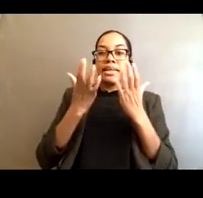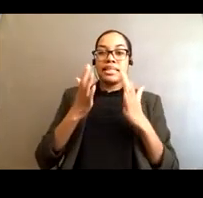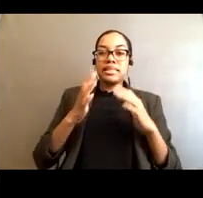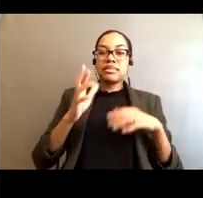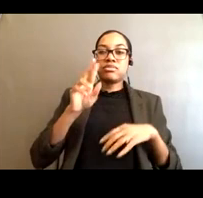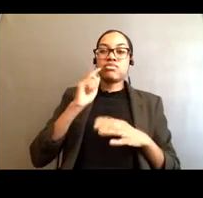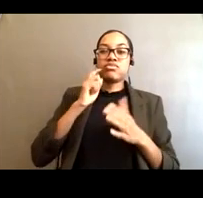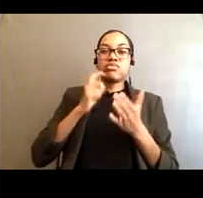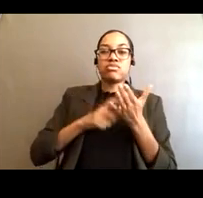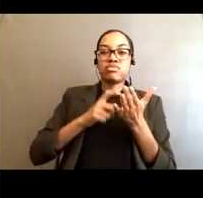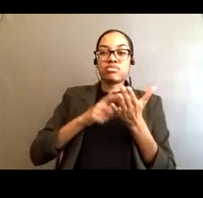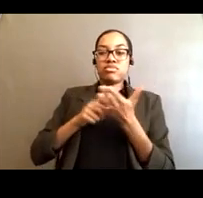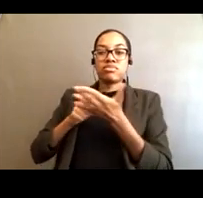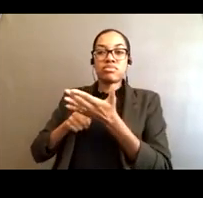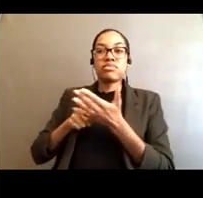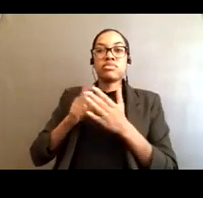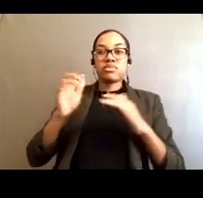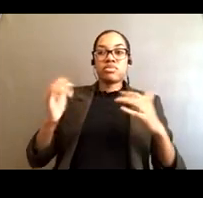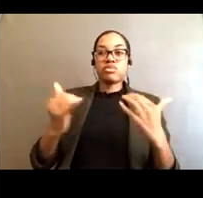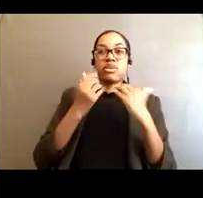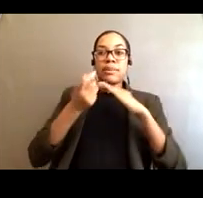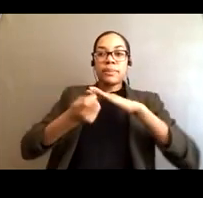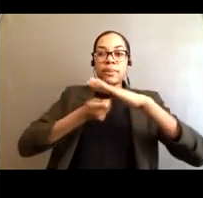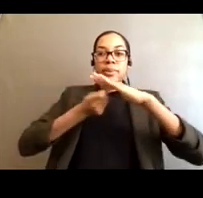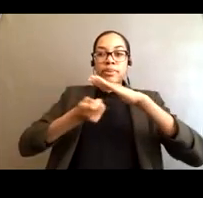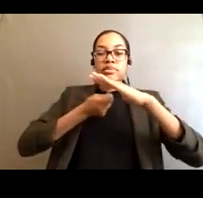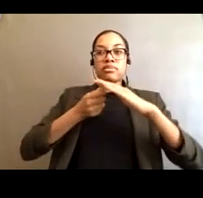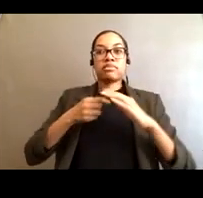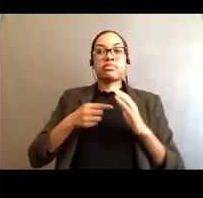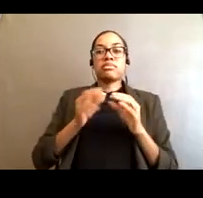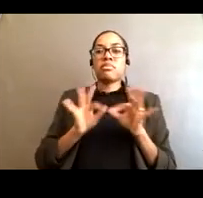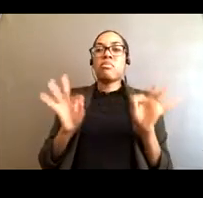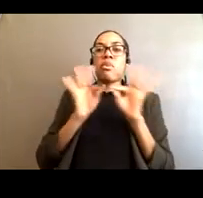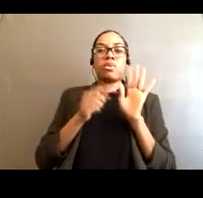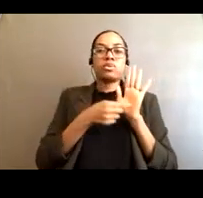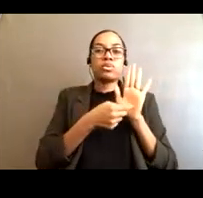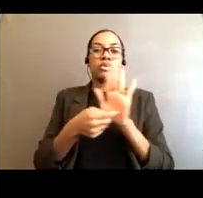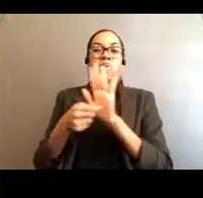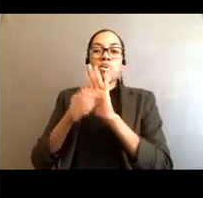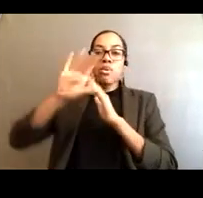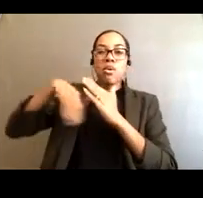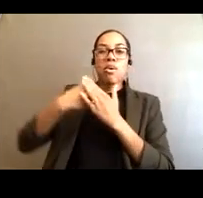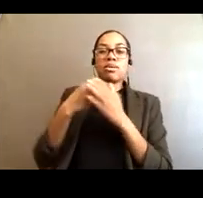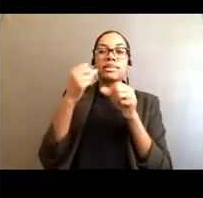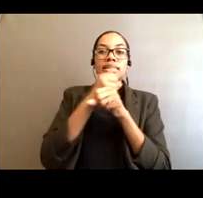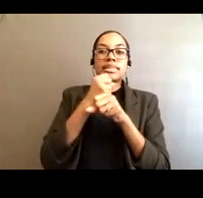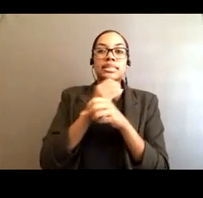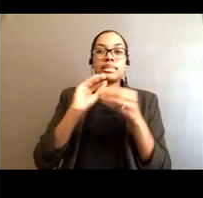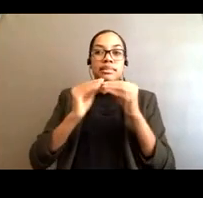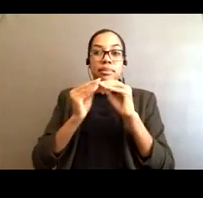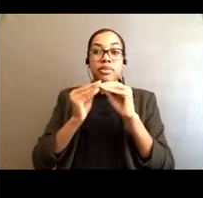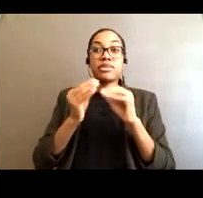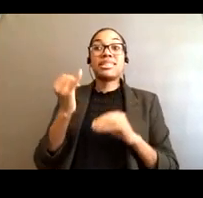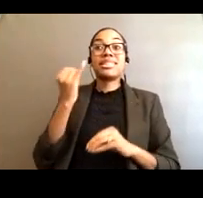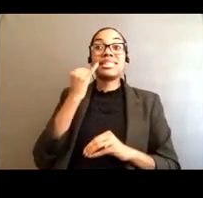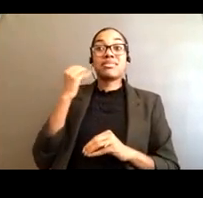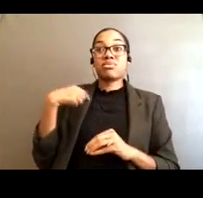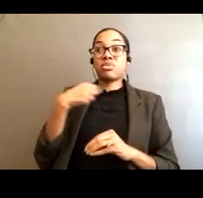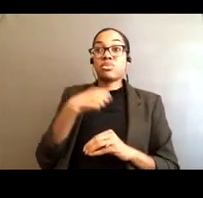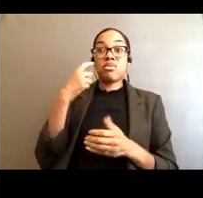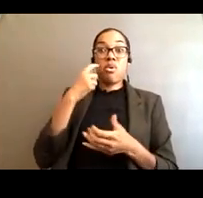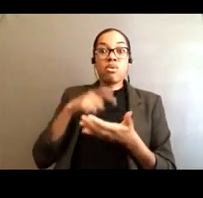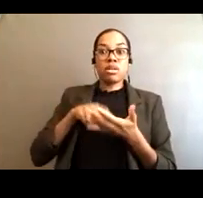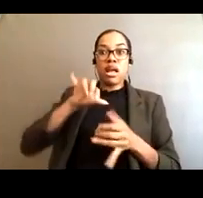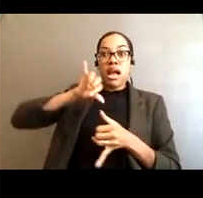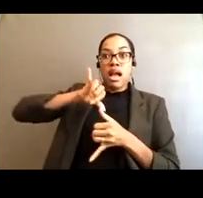to support large breaking waves in our surf, I guarantee you that there will be rip currents out there. There's rip